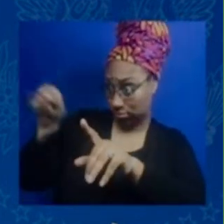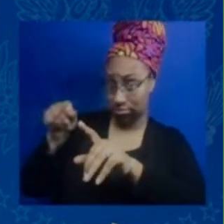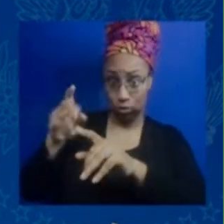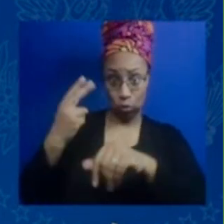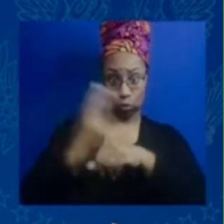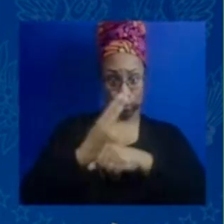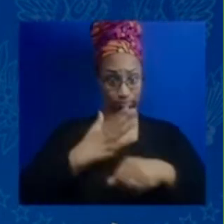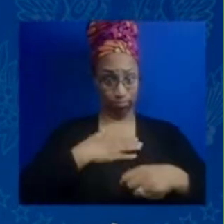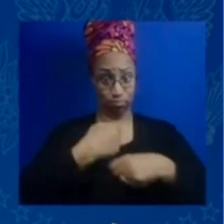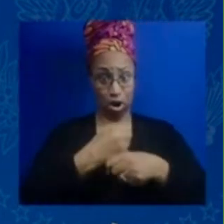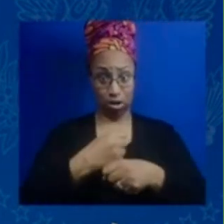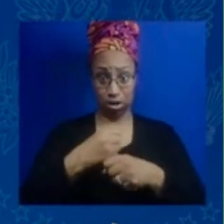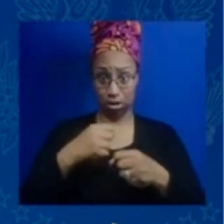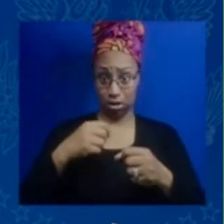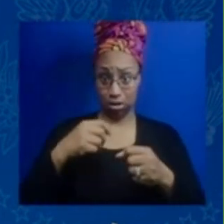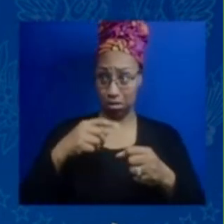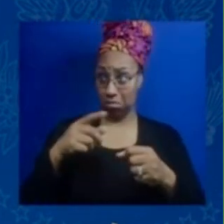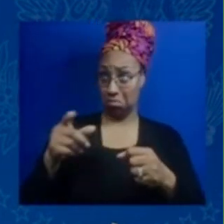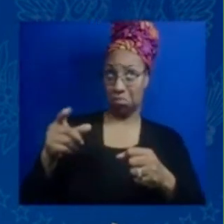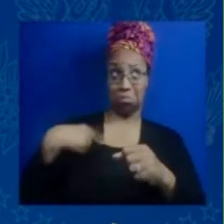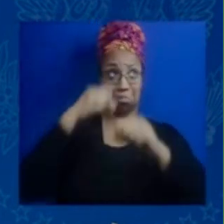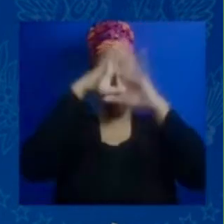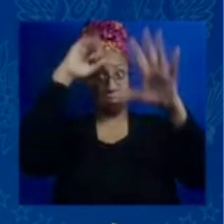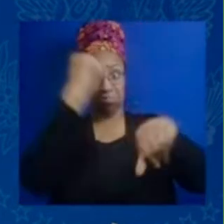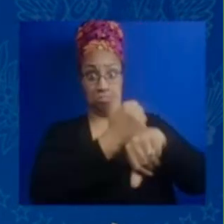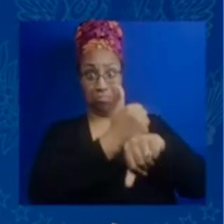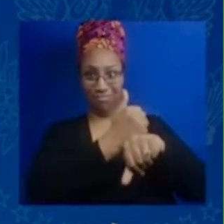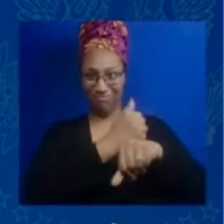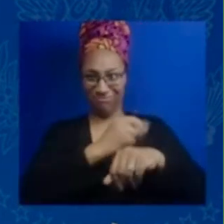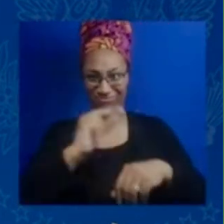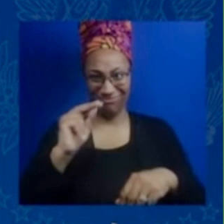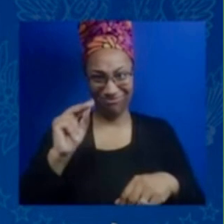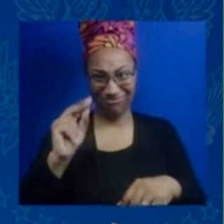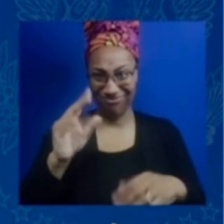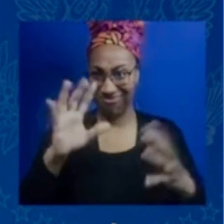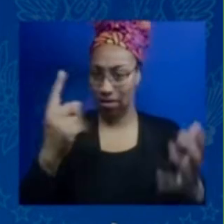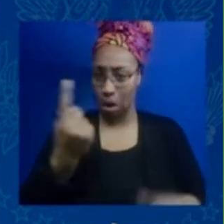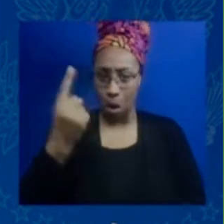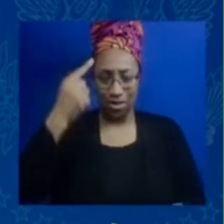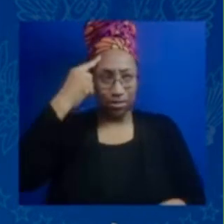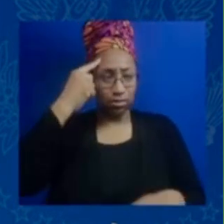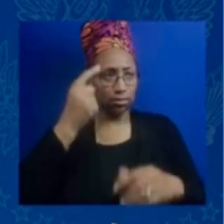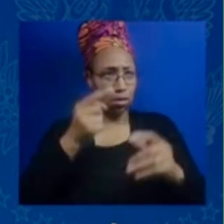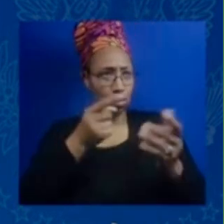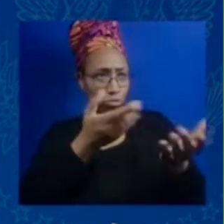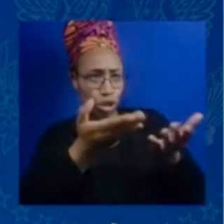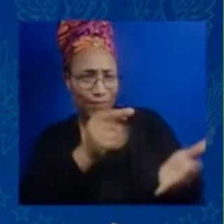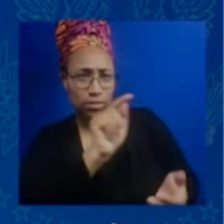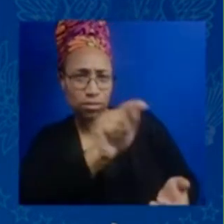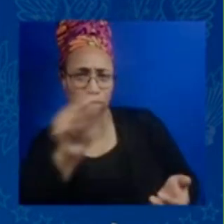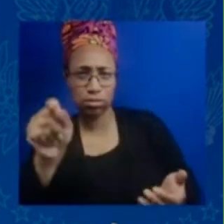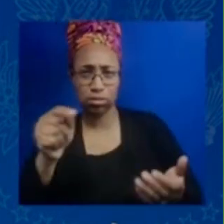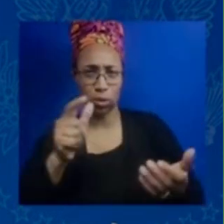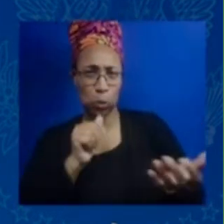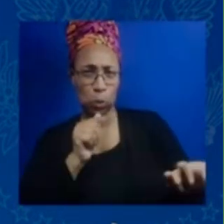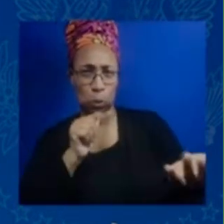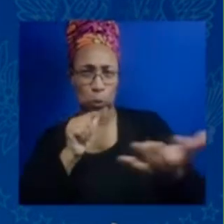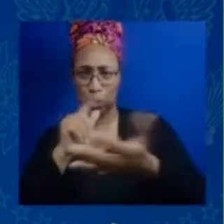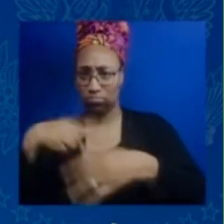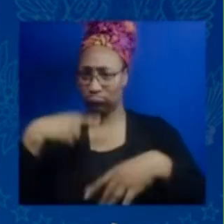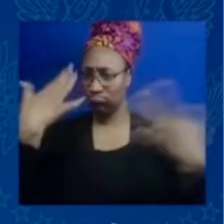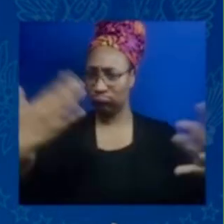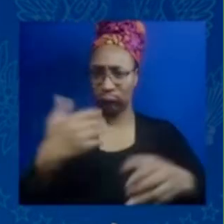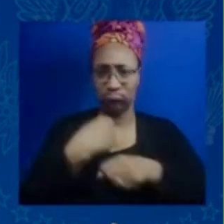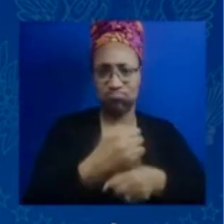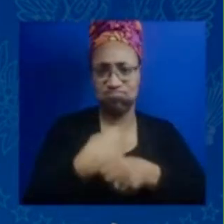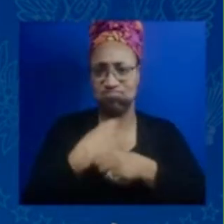customer service making every reservation for someone it was when I got a few emails that people told me that this product changed their life and the way that